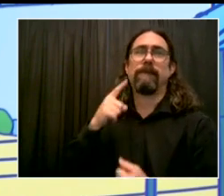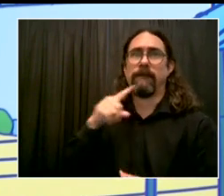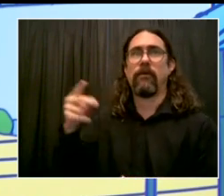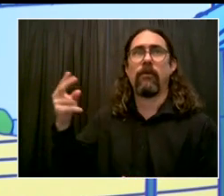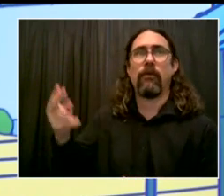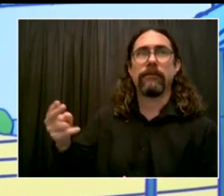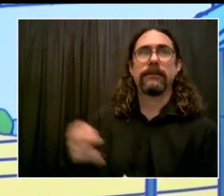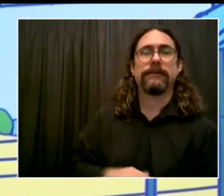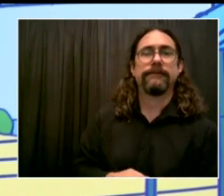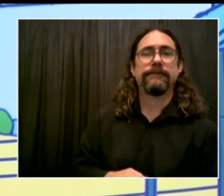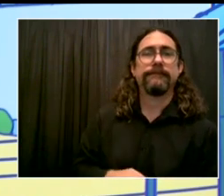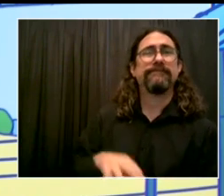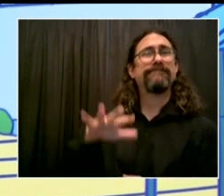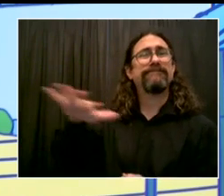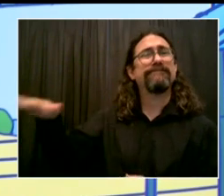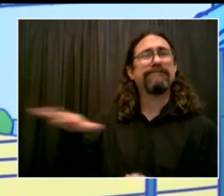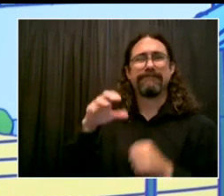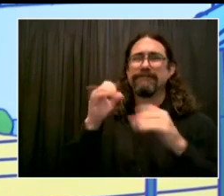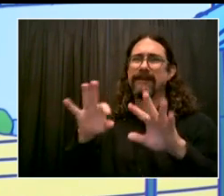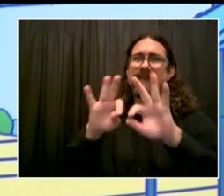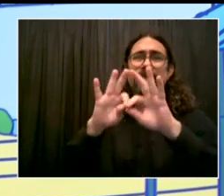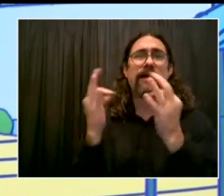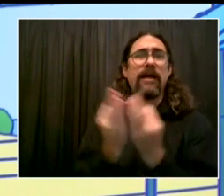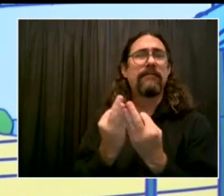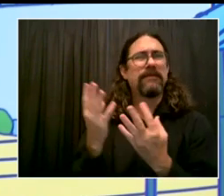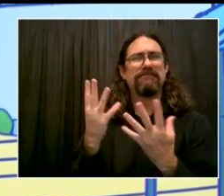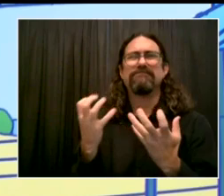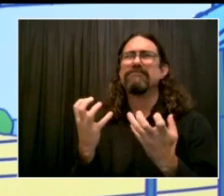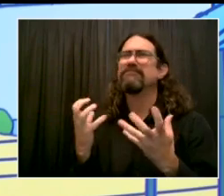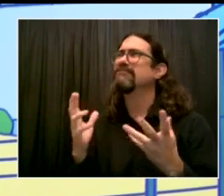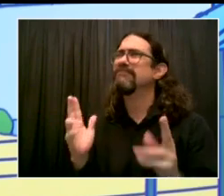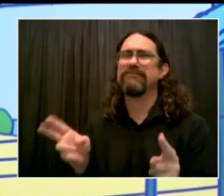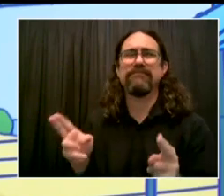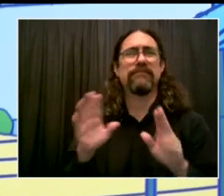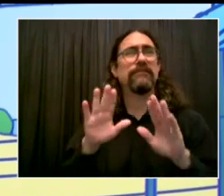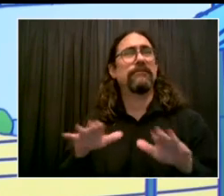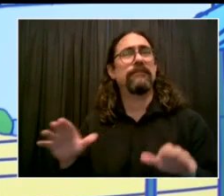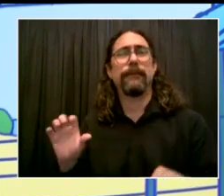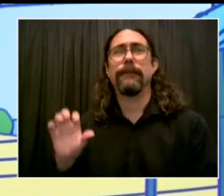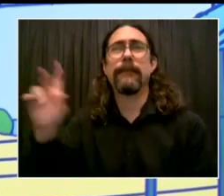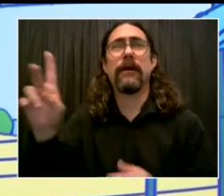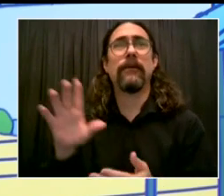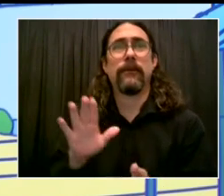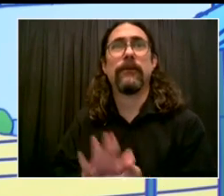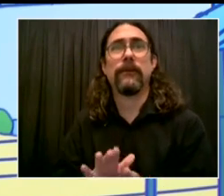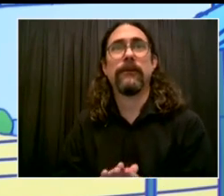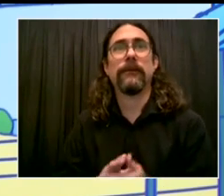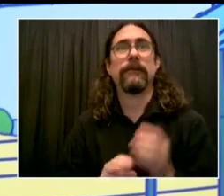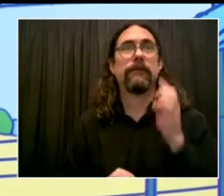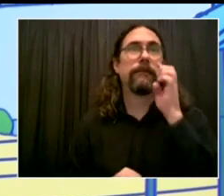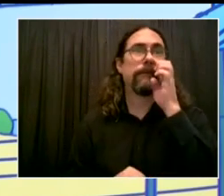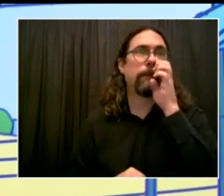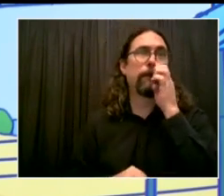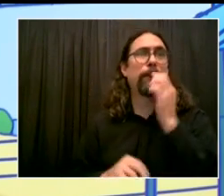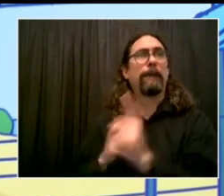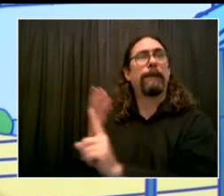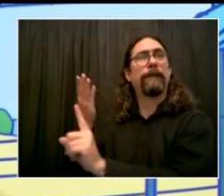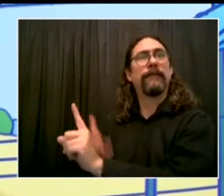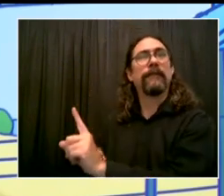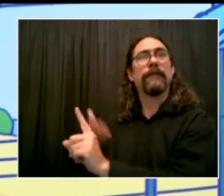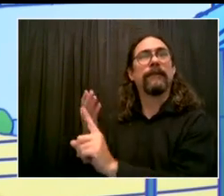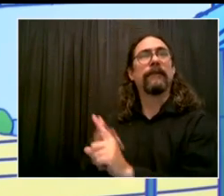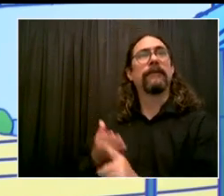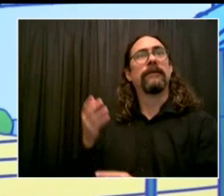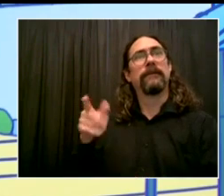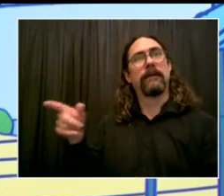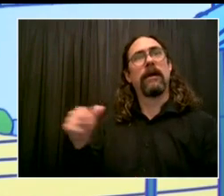And that's what we're doing. I want you to hear from Assemblymember Inez Dickens. Thank you so much, Mr. Mayor. Thank you